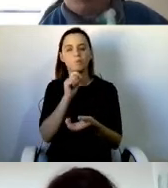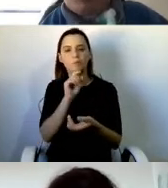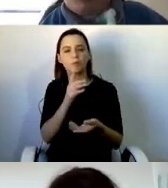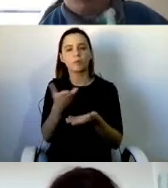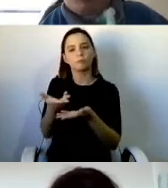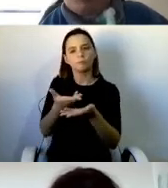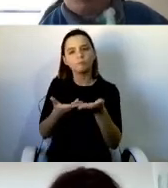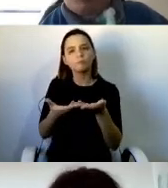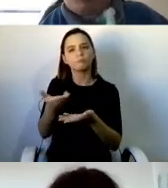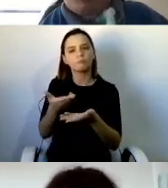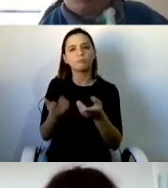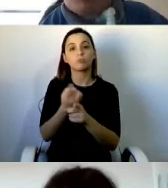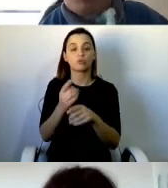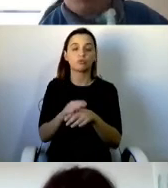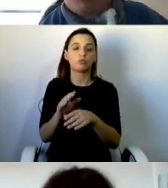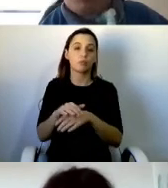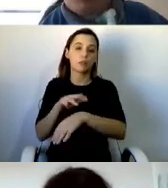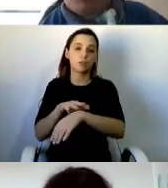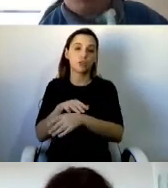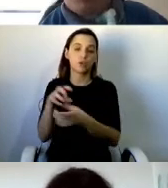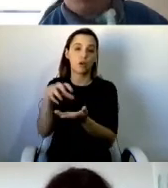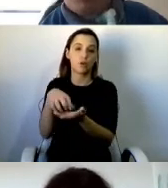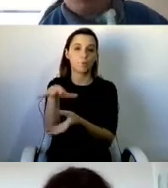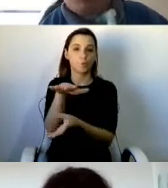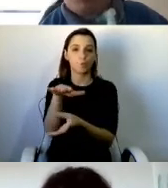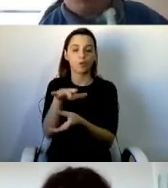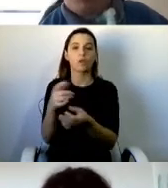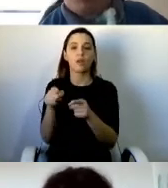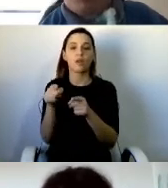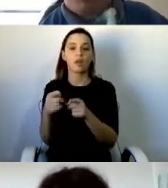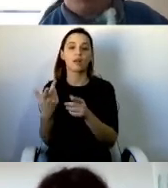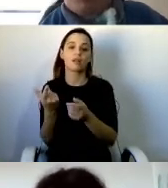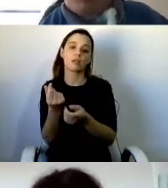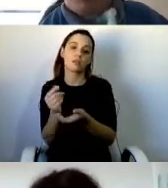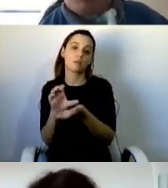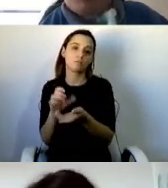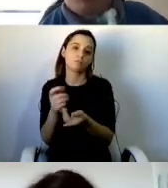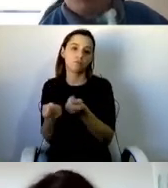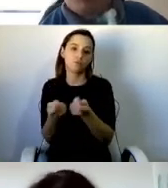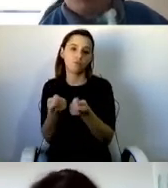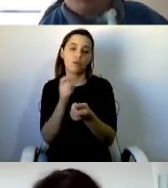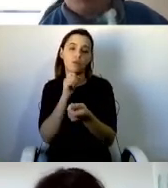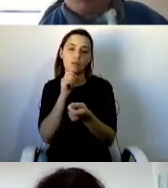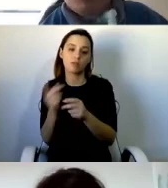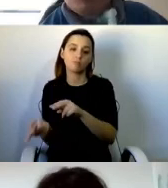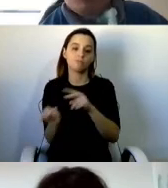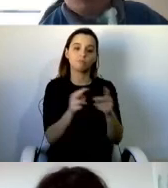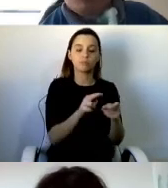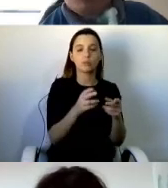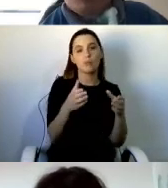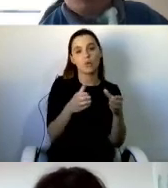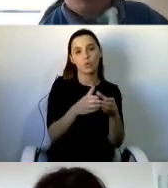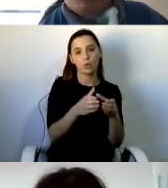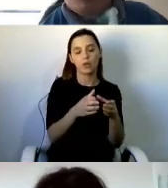care, and were able to move out into the community. I will not be giving a detailed